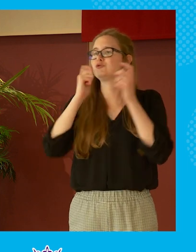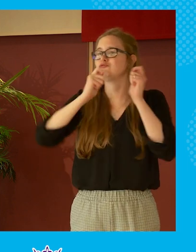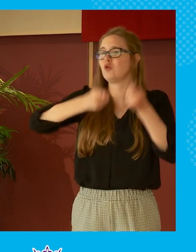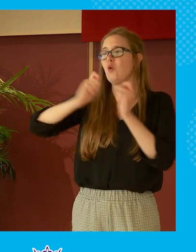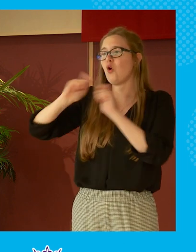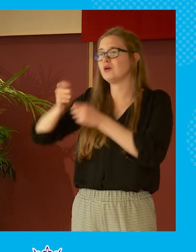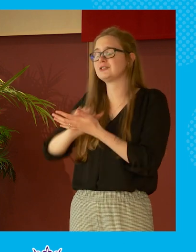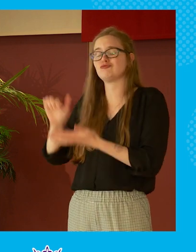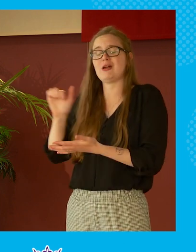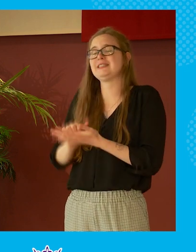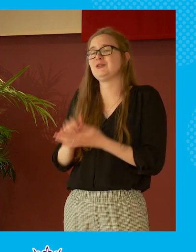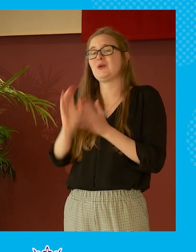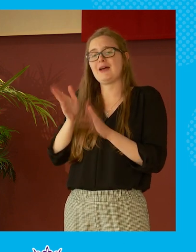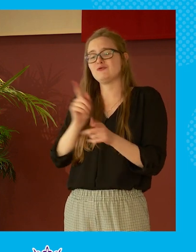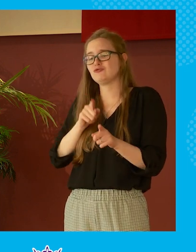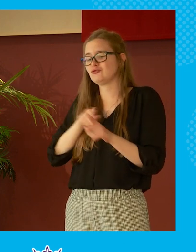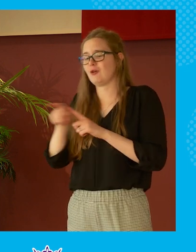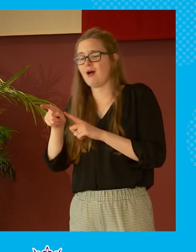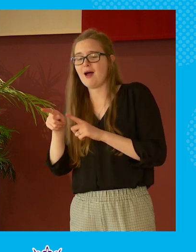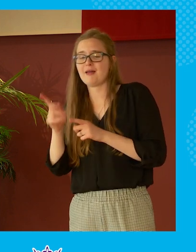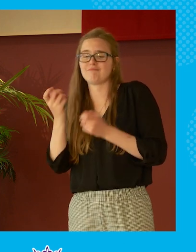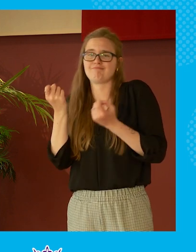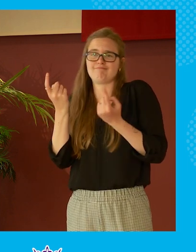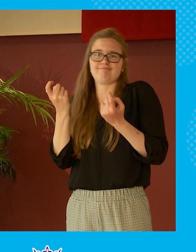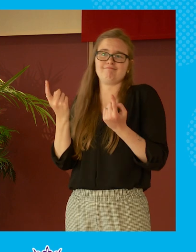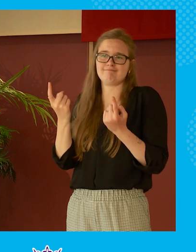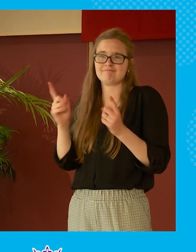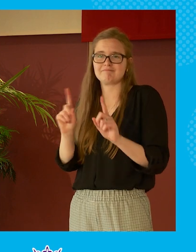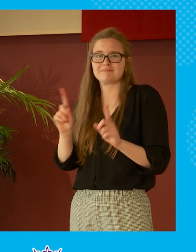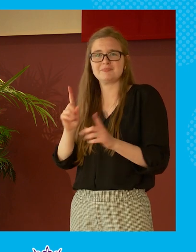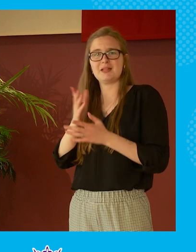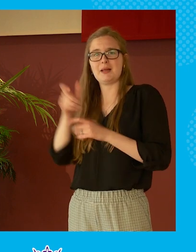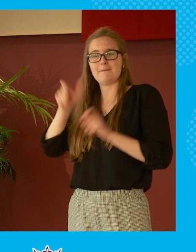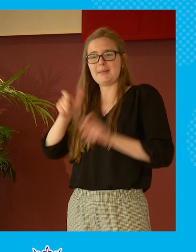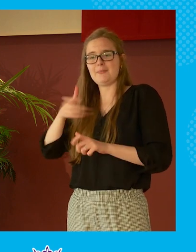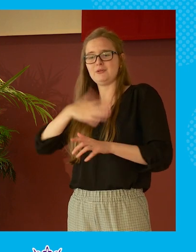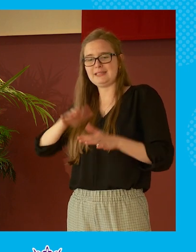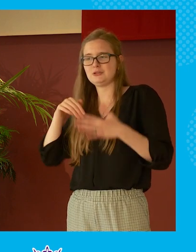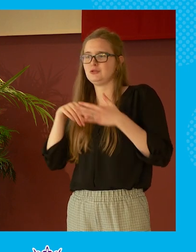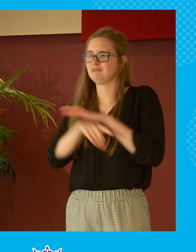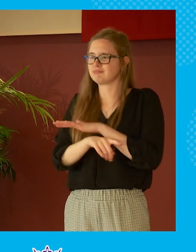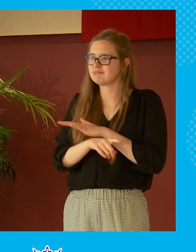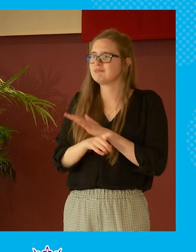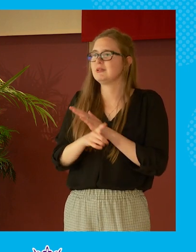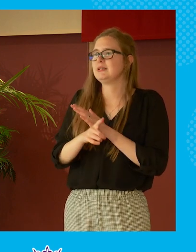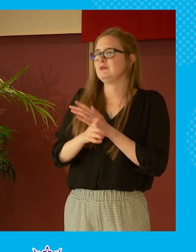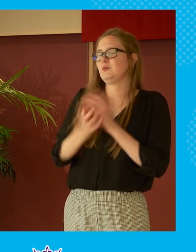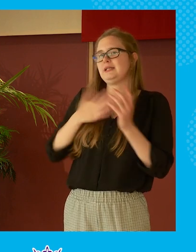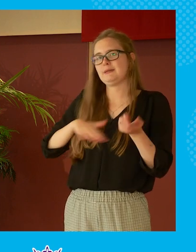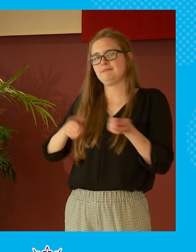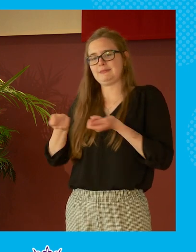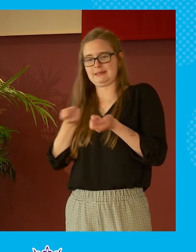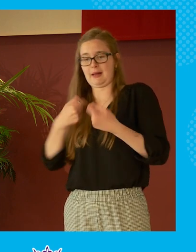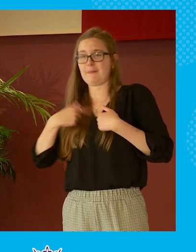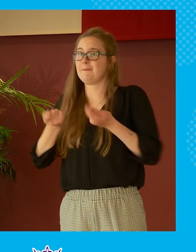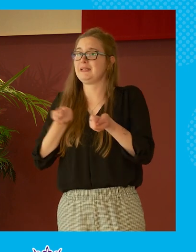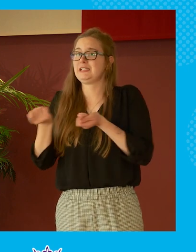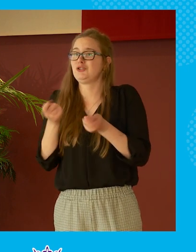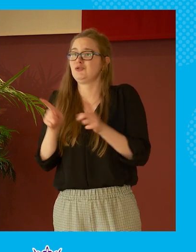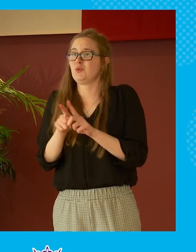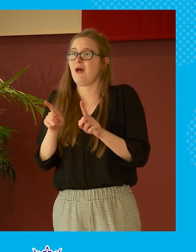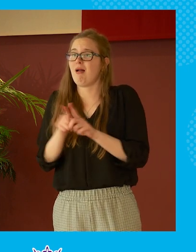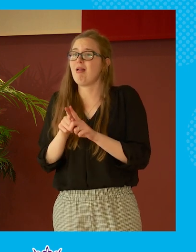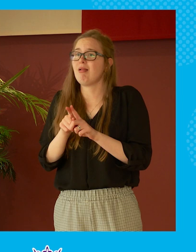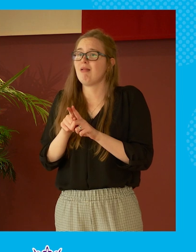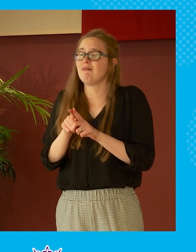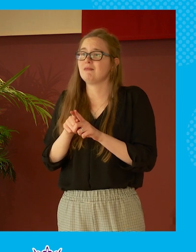absolutely right we have to try and understand that you know people need to leave and i'm a mediator as well as a as